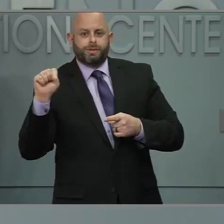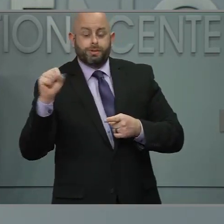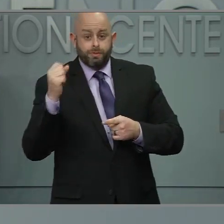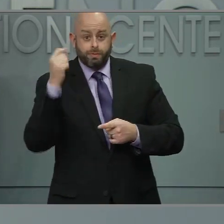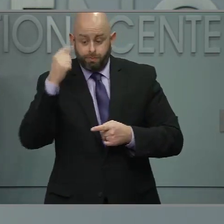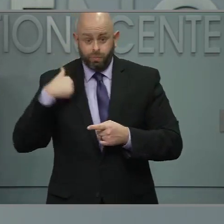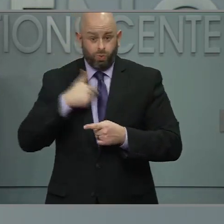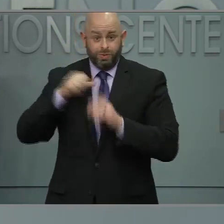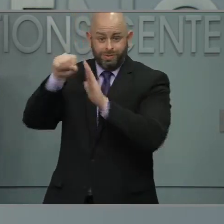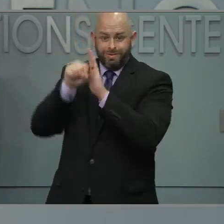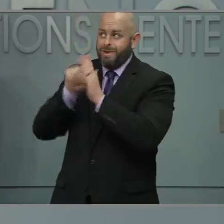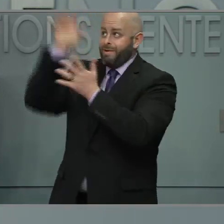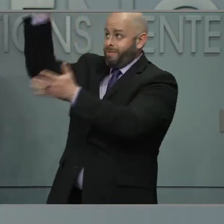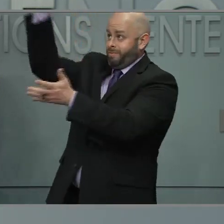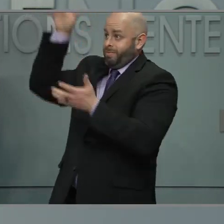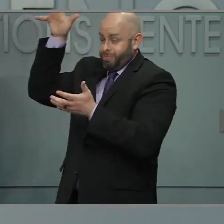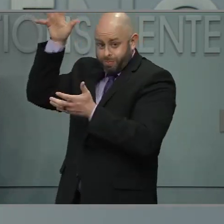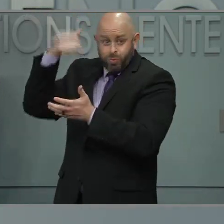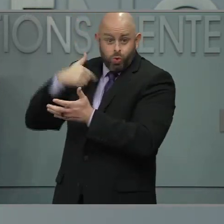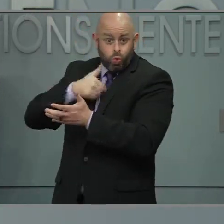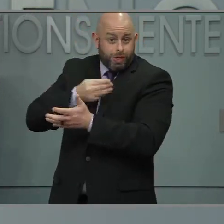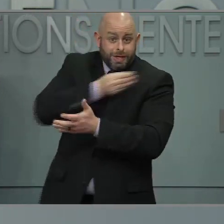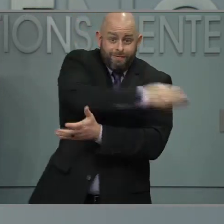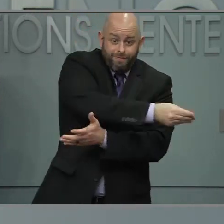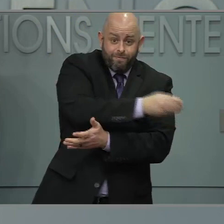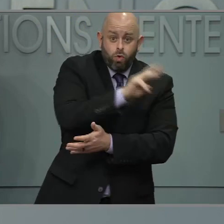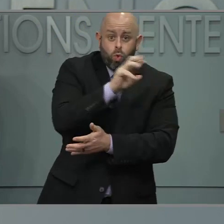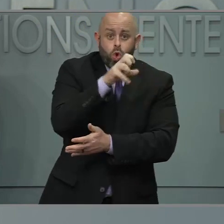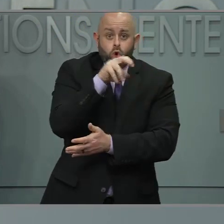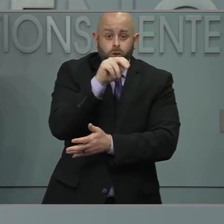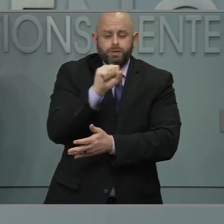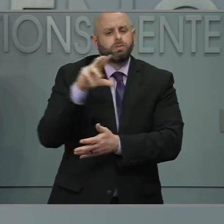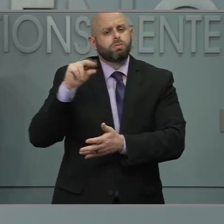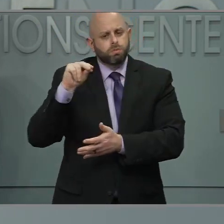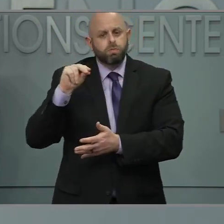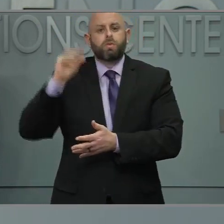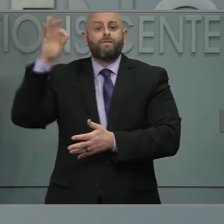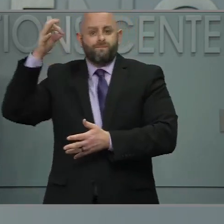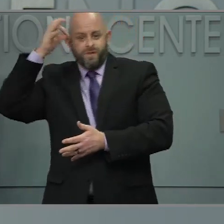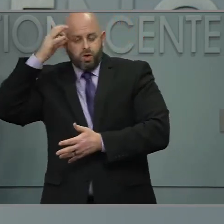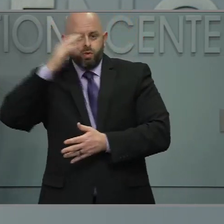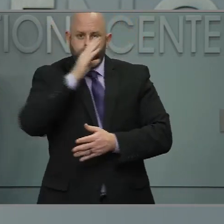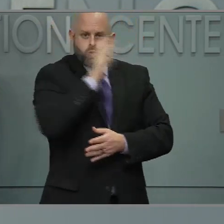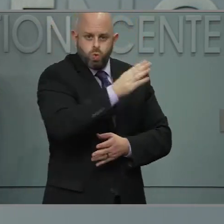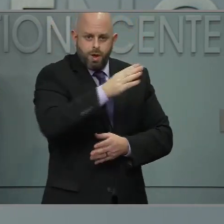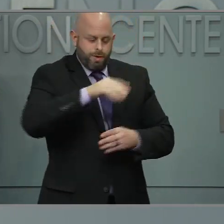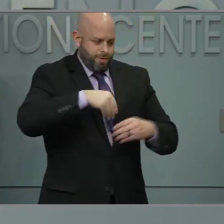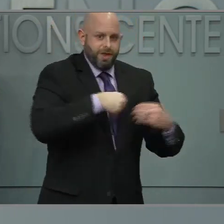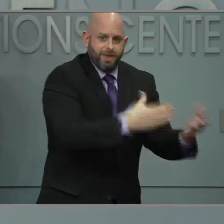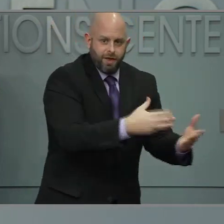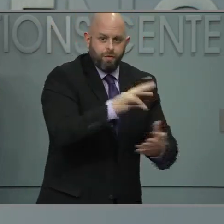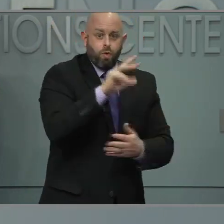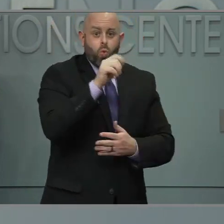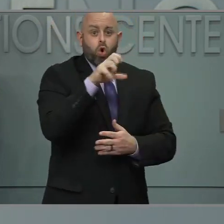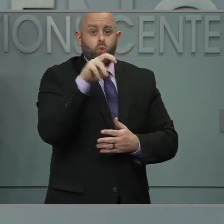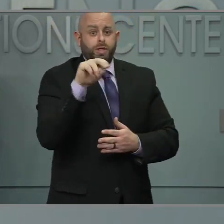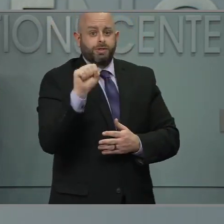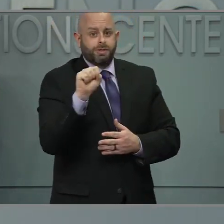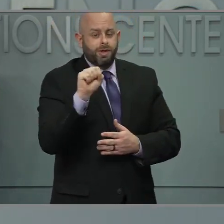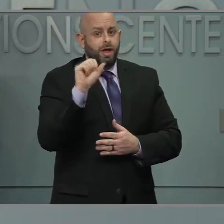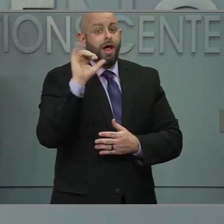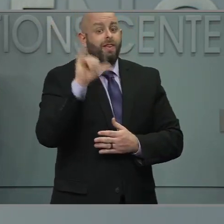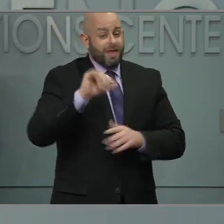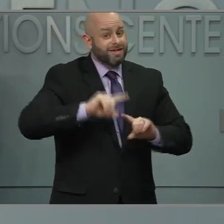allocation directly from the federal government. It does not come through our state allocation, which is different than the long-term